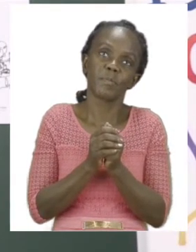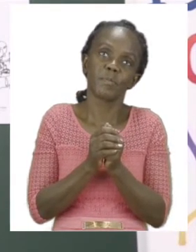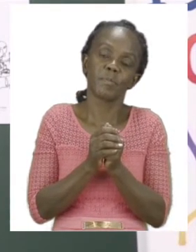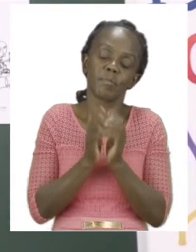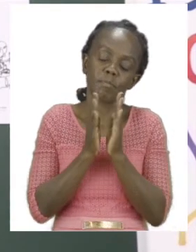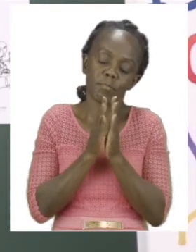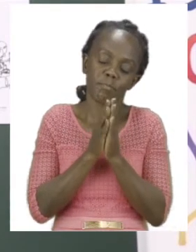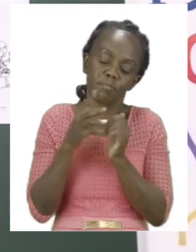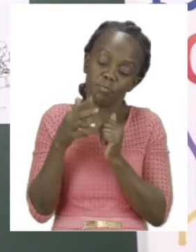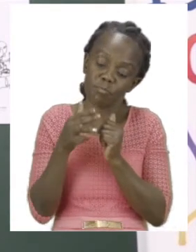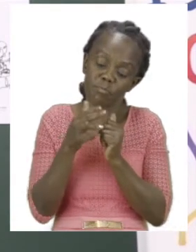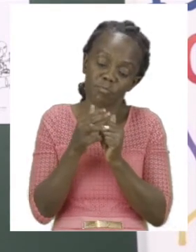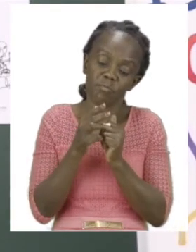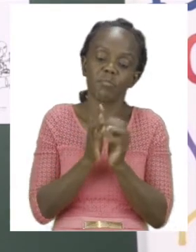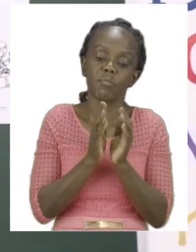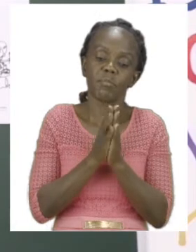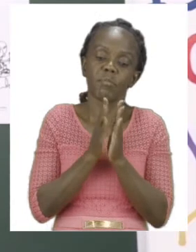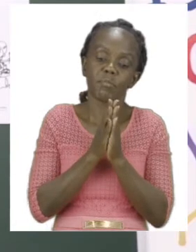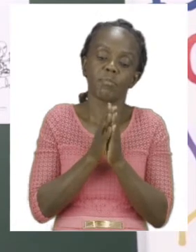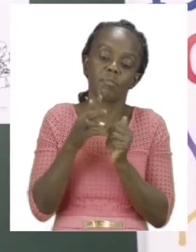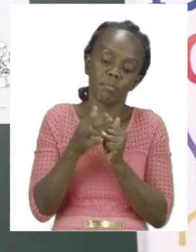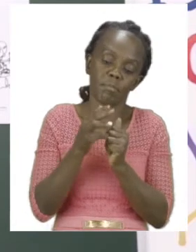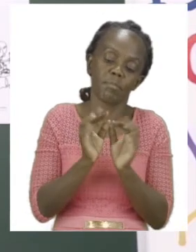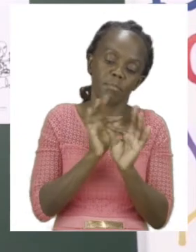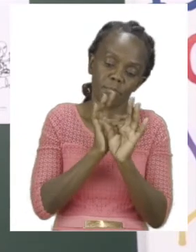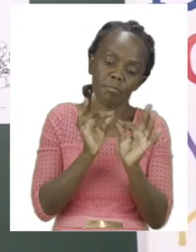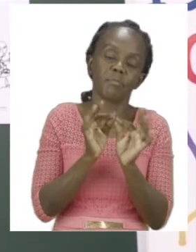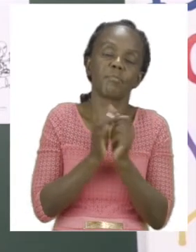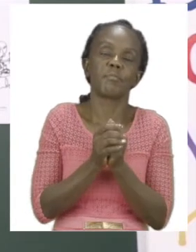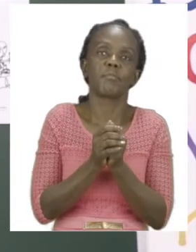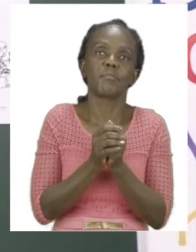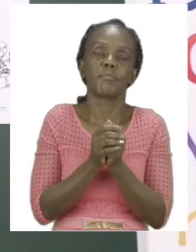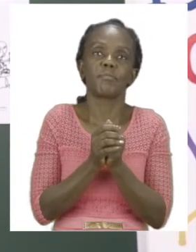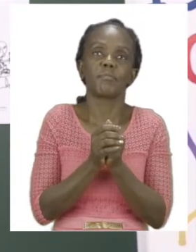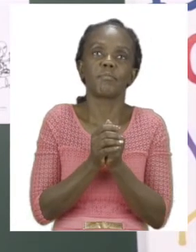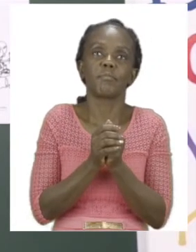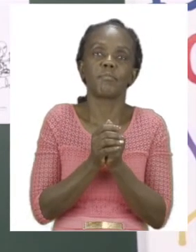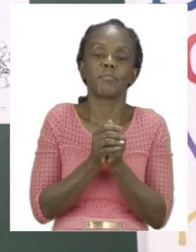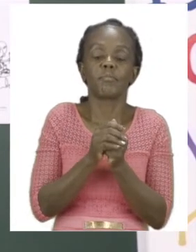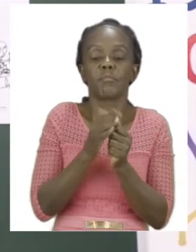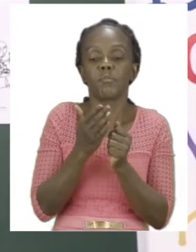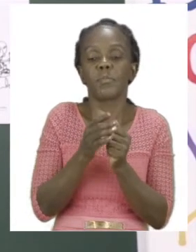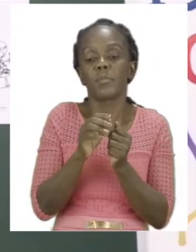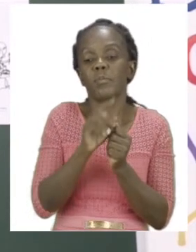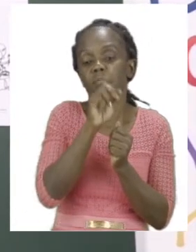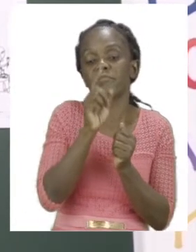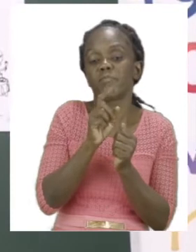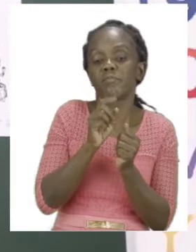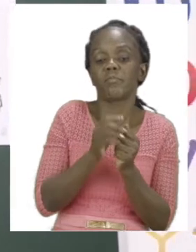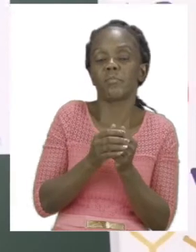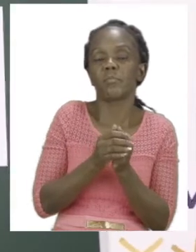straight lines. But if you are not able to that is okay. You can ask the adult that is with you to help you cut.